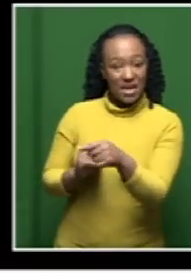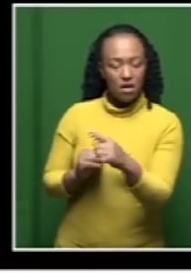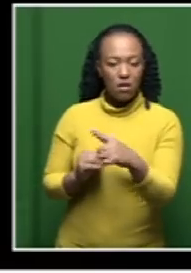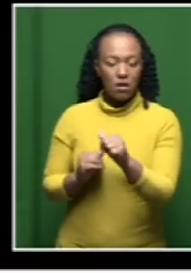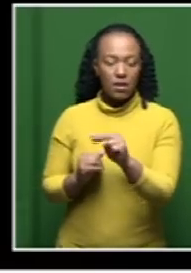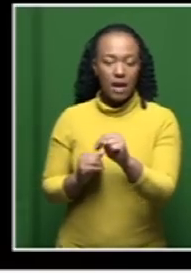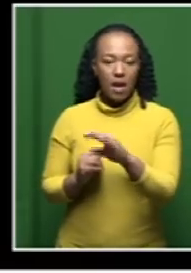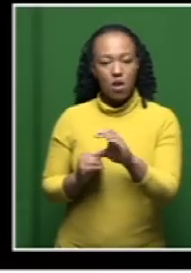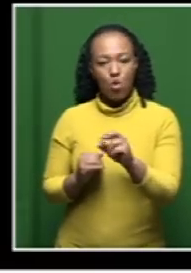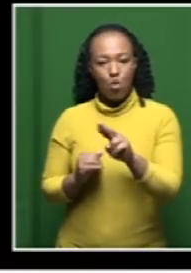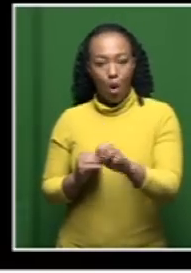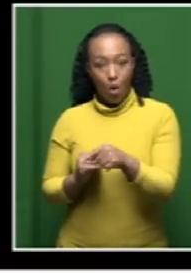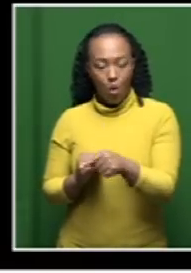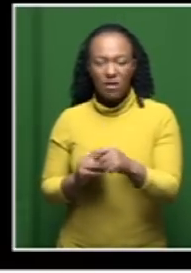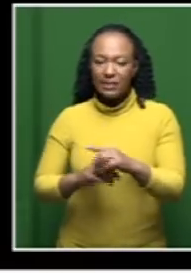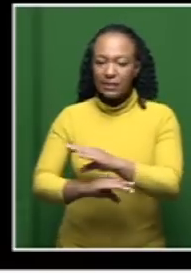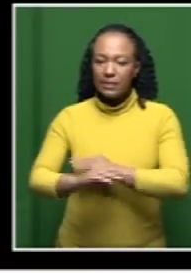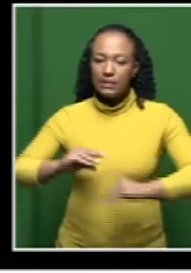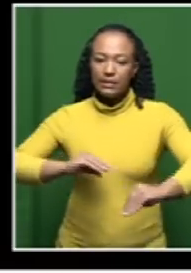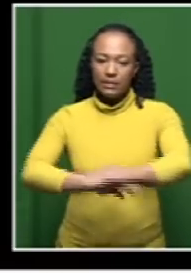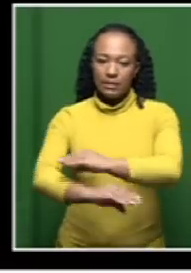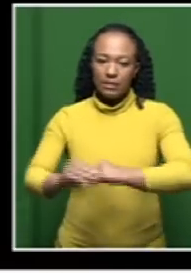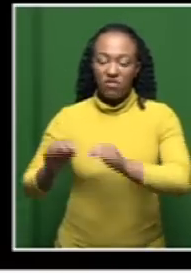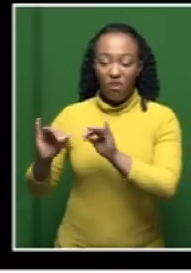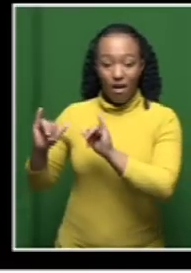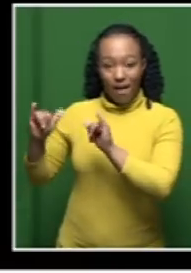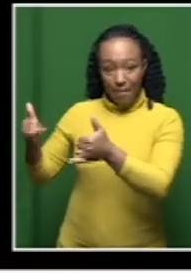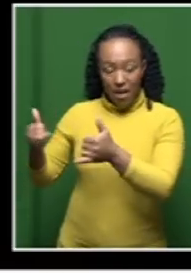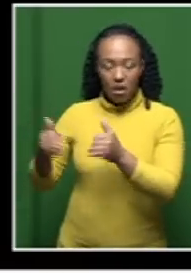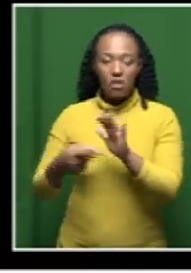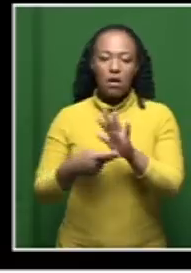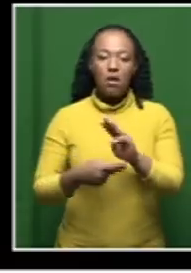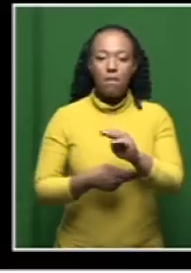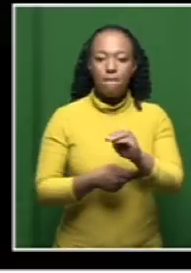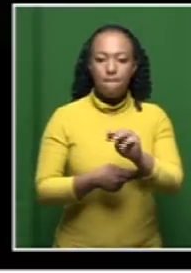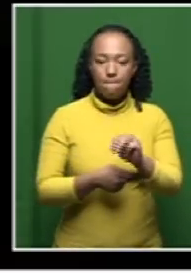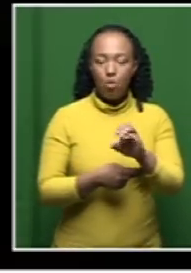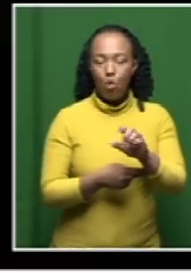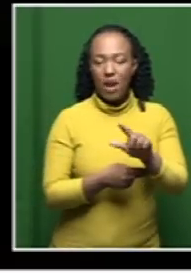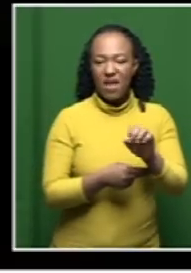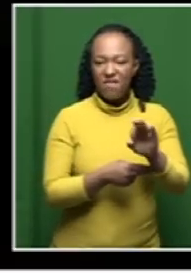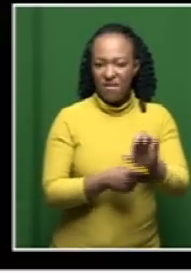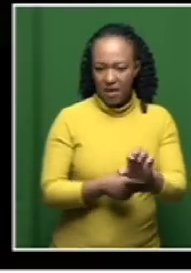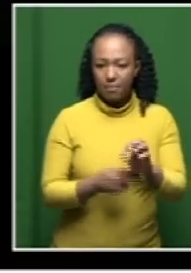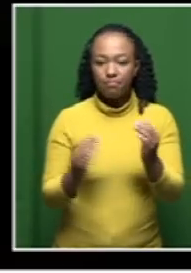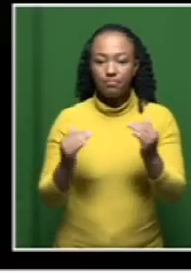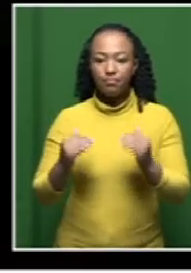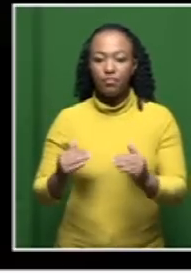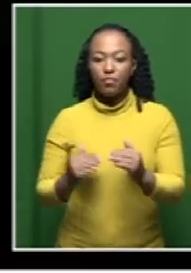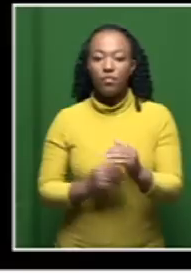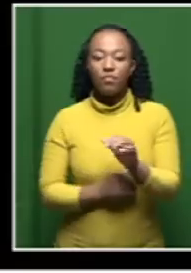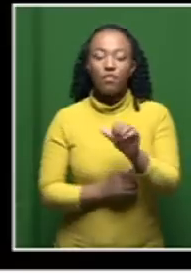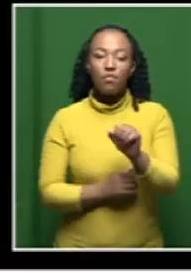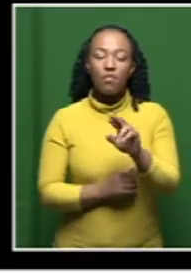of the whole root of the conversation. Again, Glencore and Brian Molefe. Right, the final one this morning, hashtag Arthur